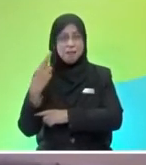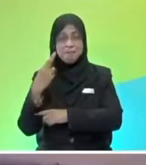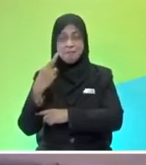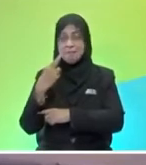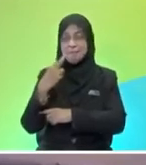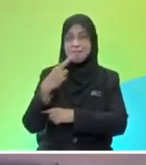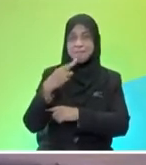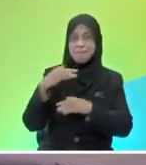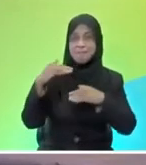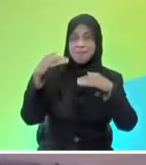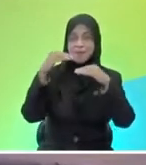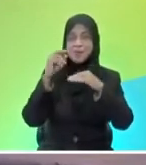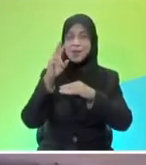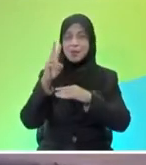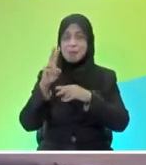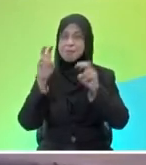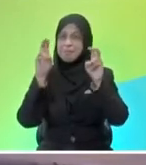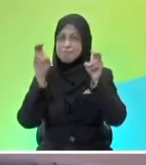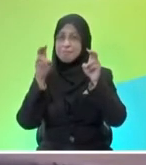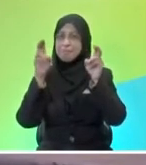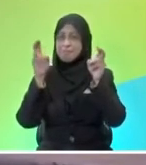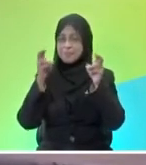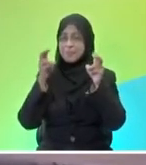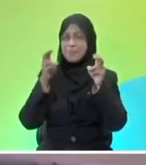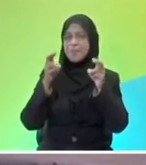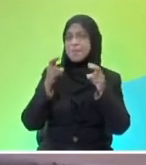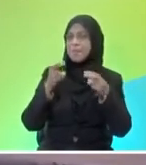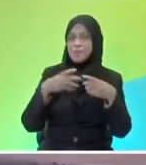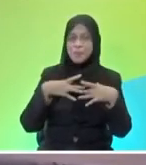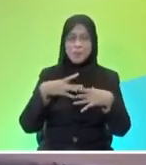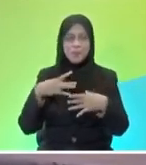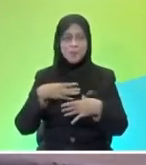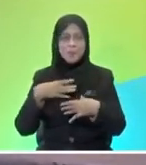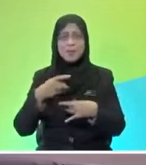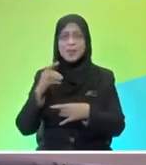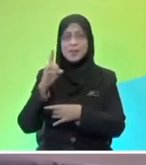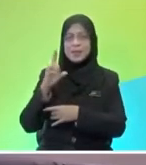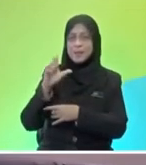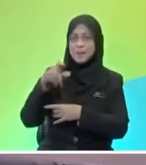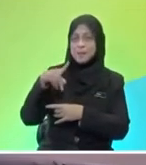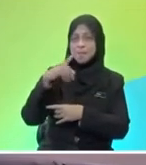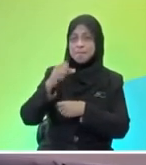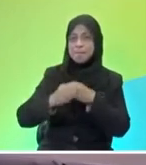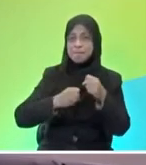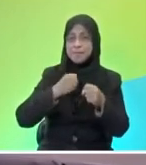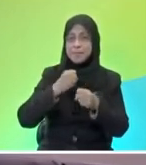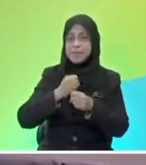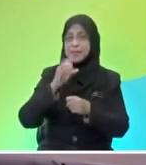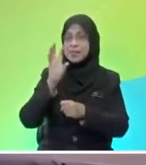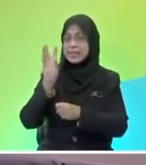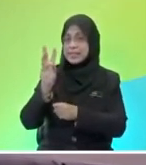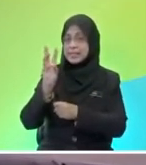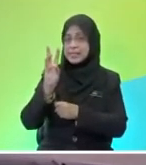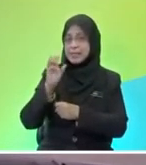level 2 and the subject that we're going to learn today is very interesting, it's signs DLP for year 6 and my name is Hanif Sean,